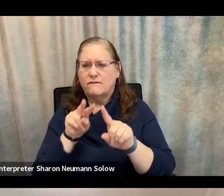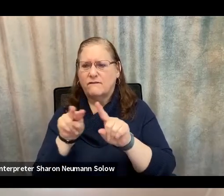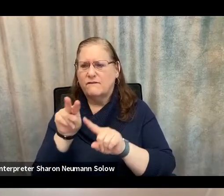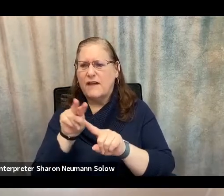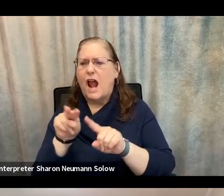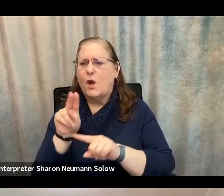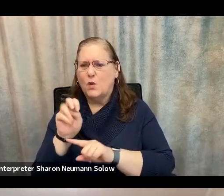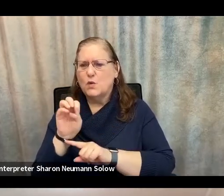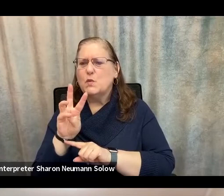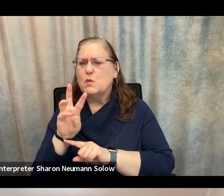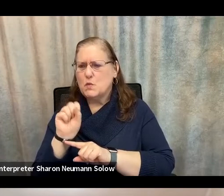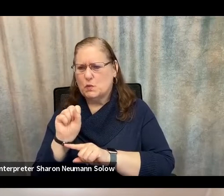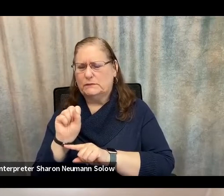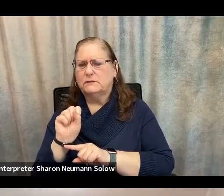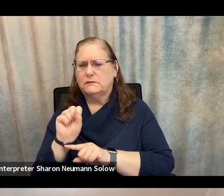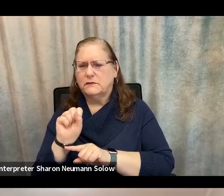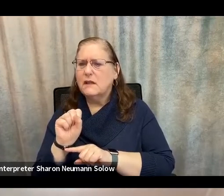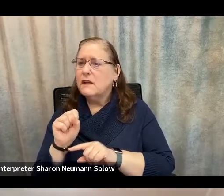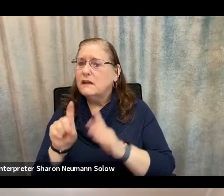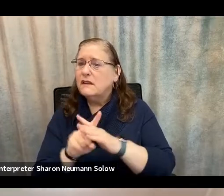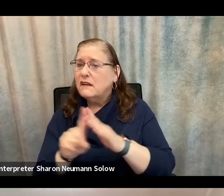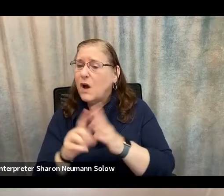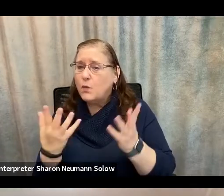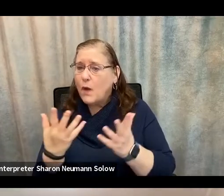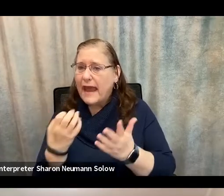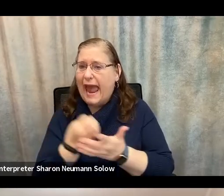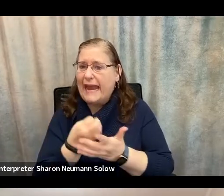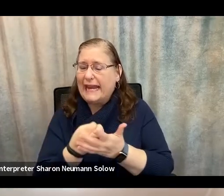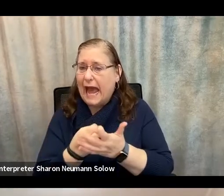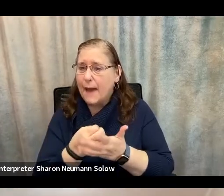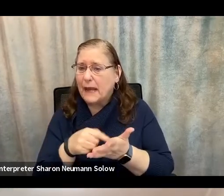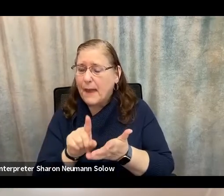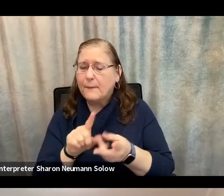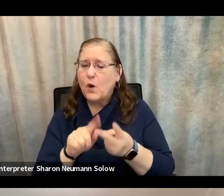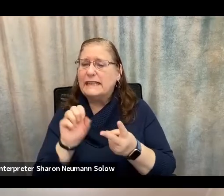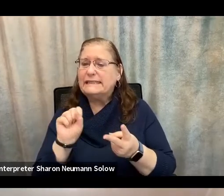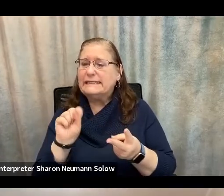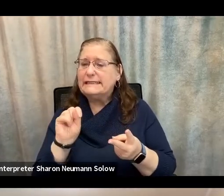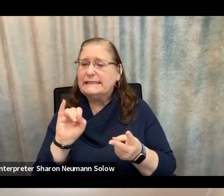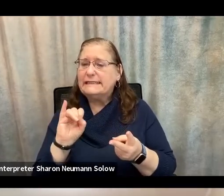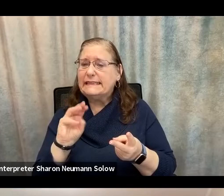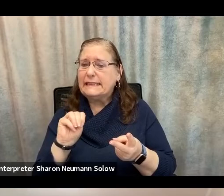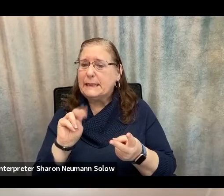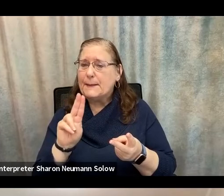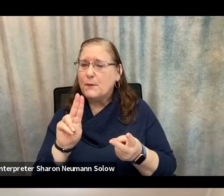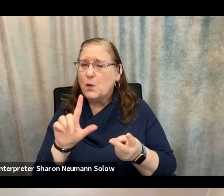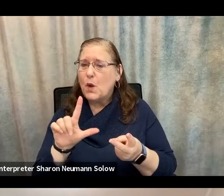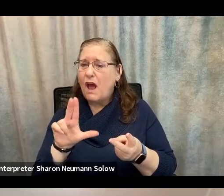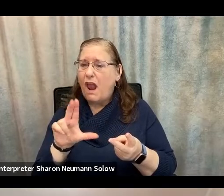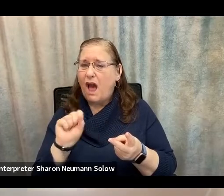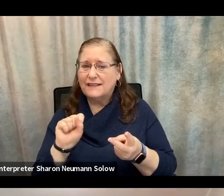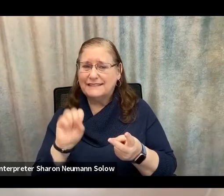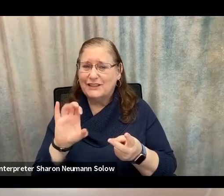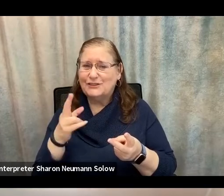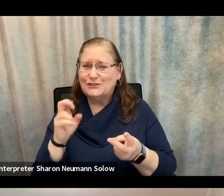There's impact payments or stimulus checks. A lot of people, there's always a lot of talk about these checks coming out, what's happening,